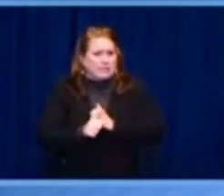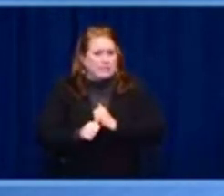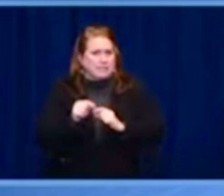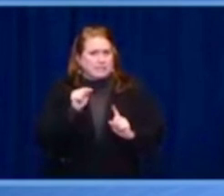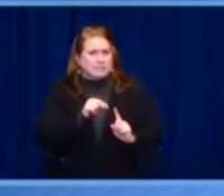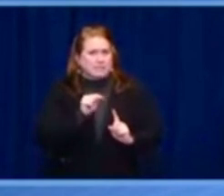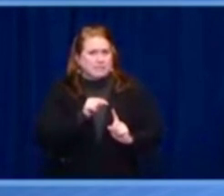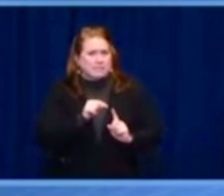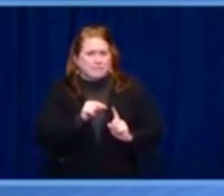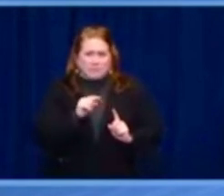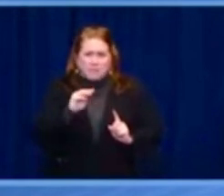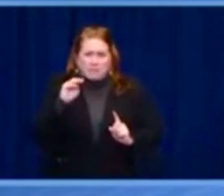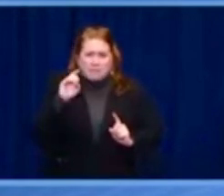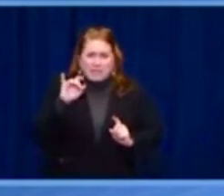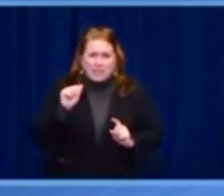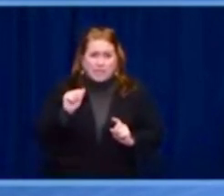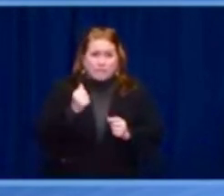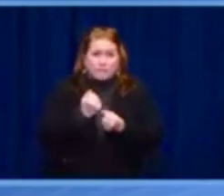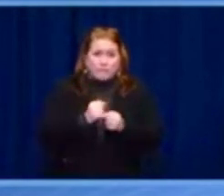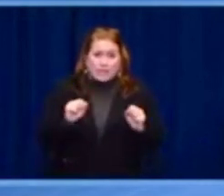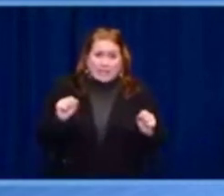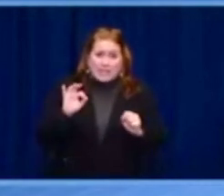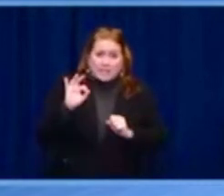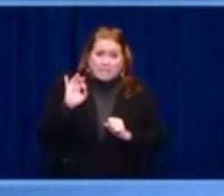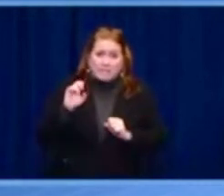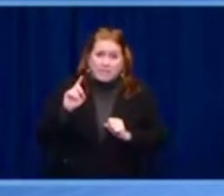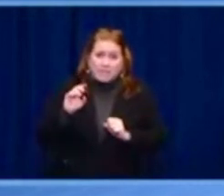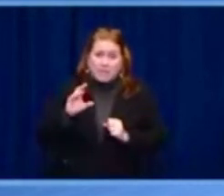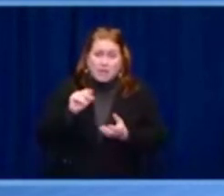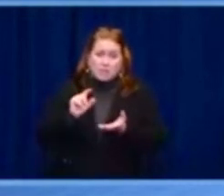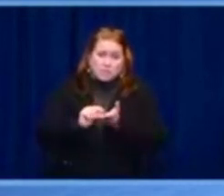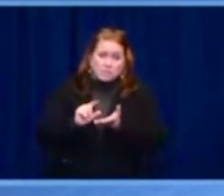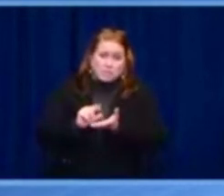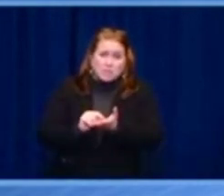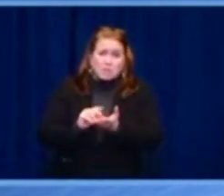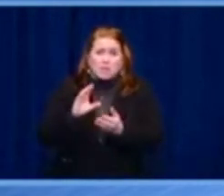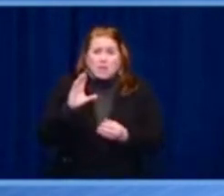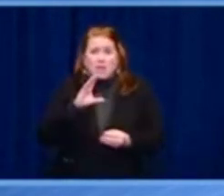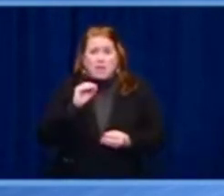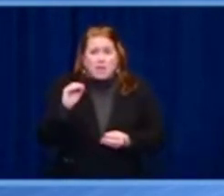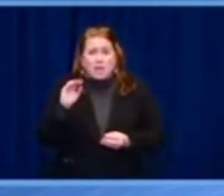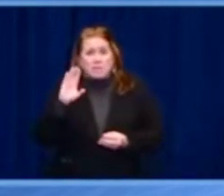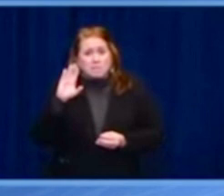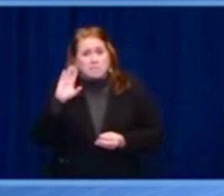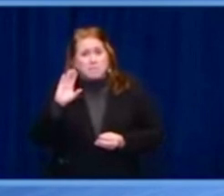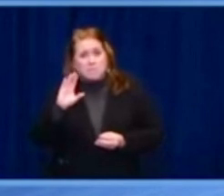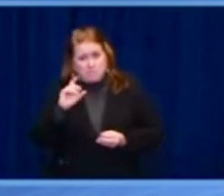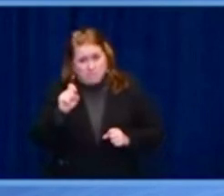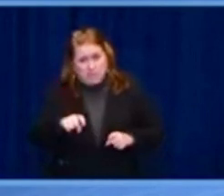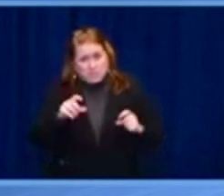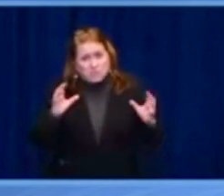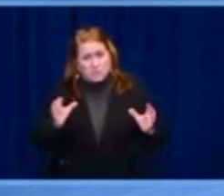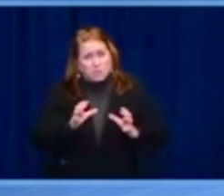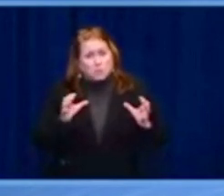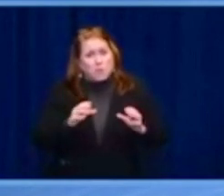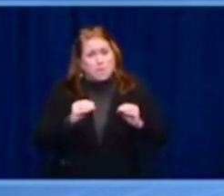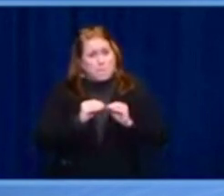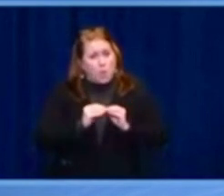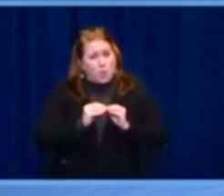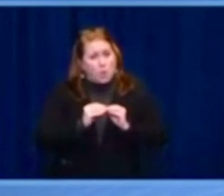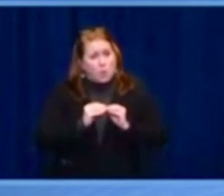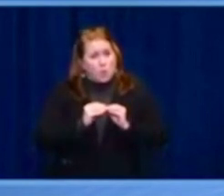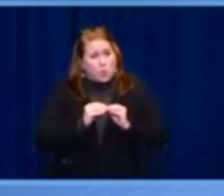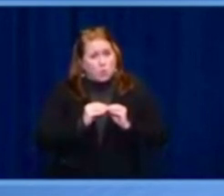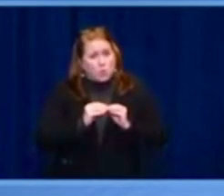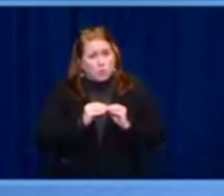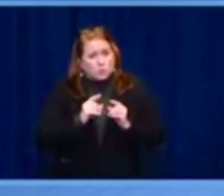Thank you very much, President Chapitova. We'd like to turn now to Malawi President Chakwera. Mr. President.